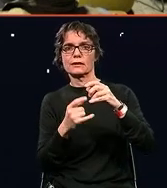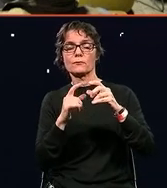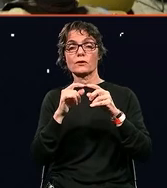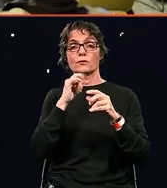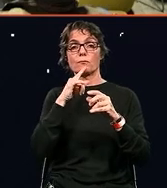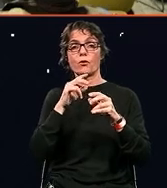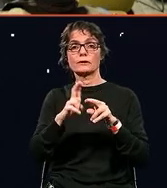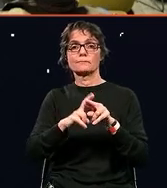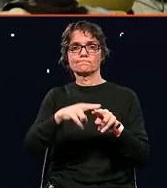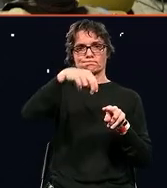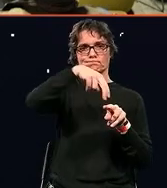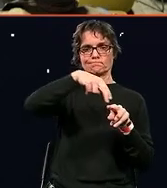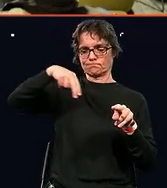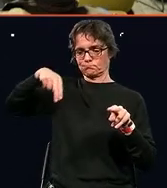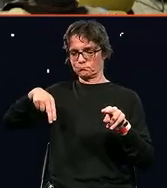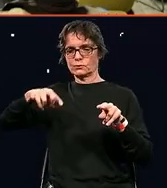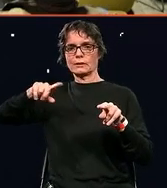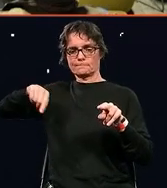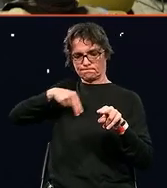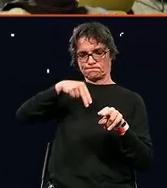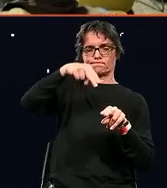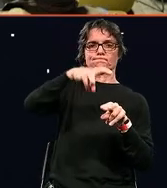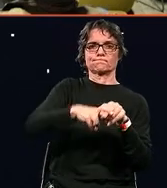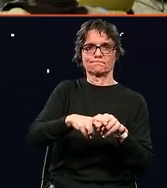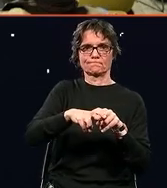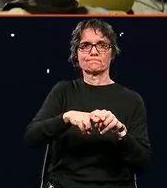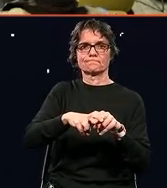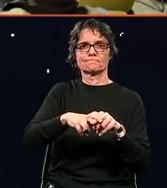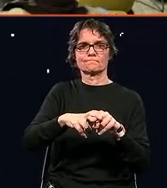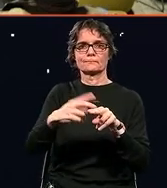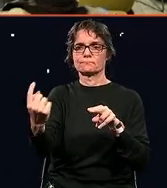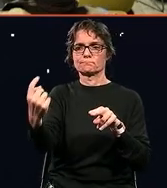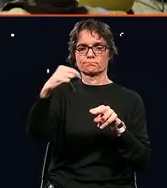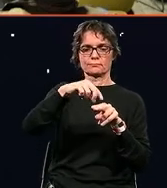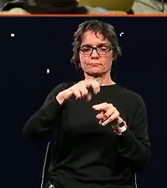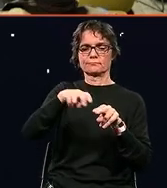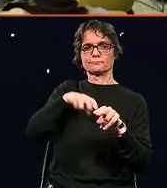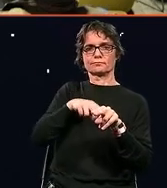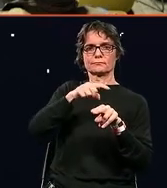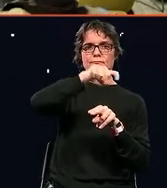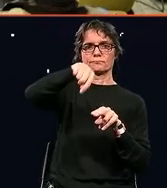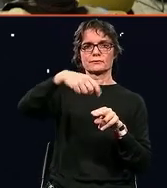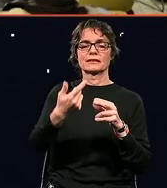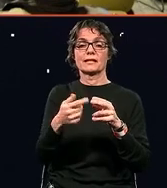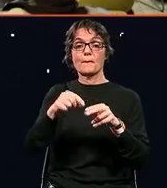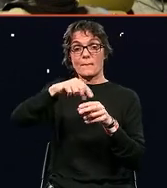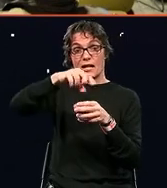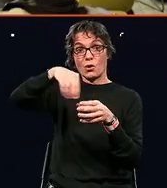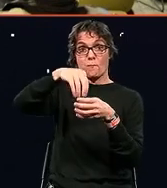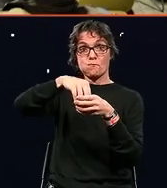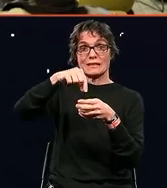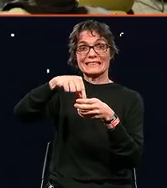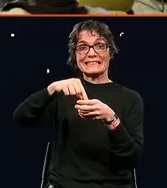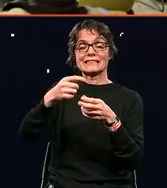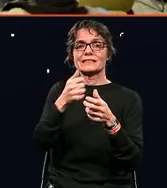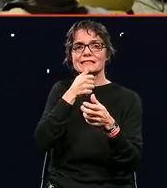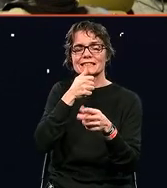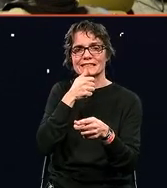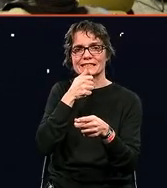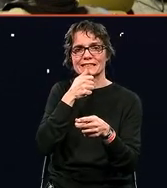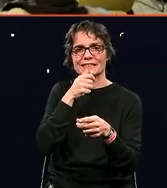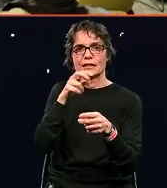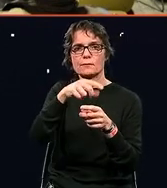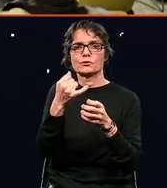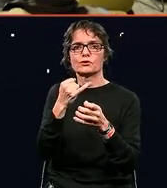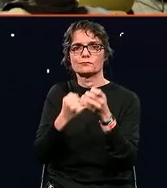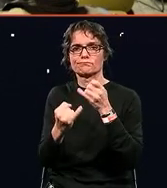around this executive team to take place to jump in to be part of the decision making. And I think it's really